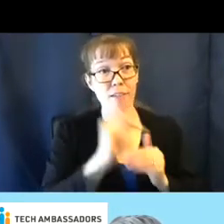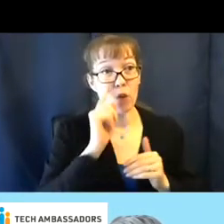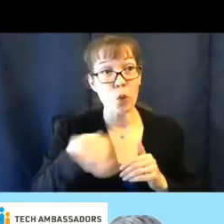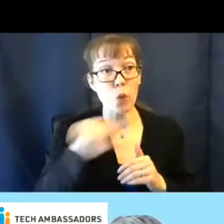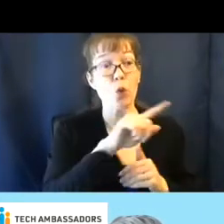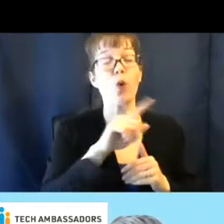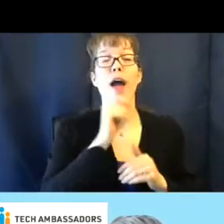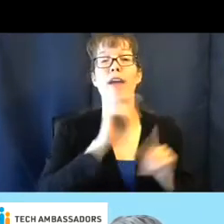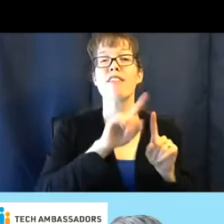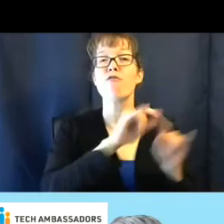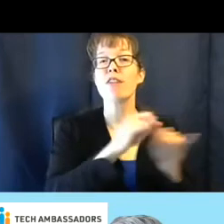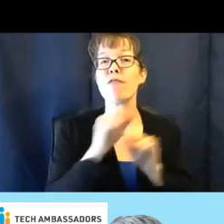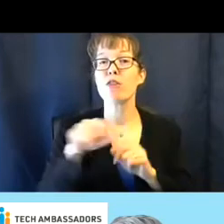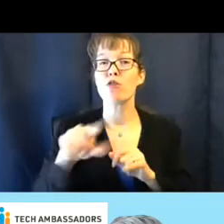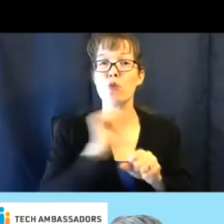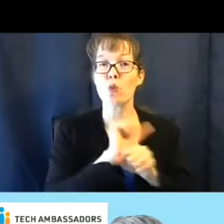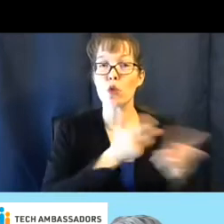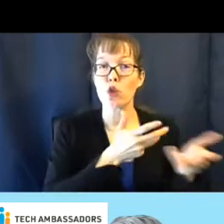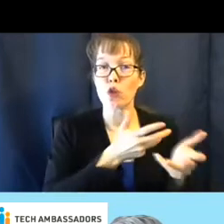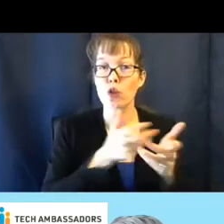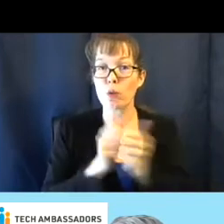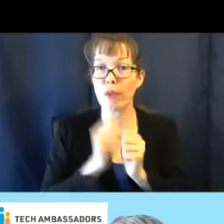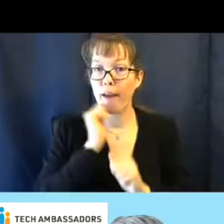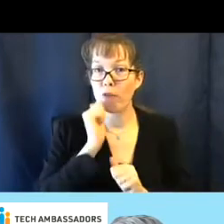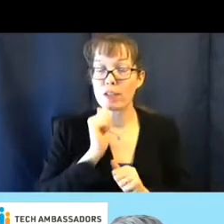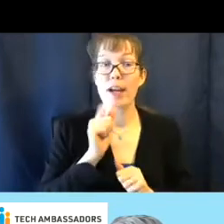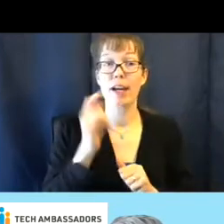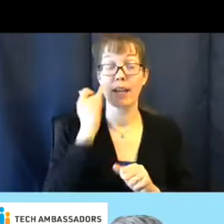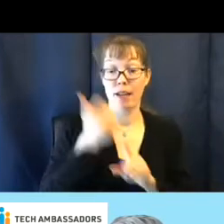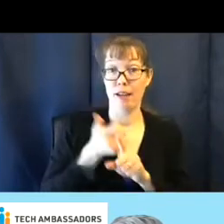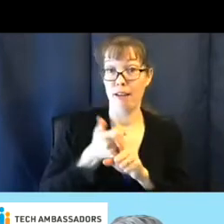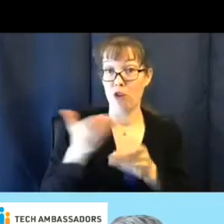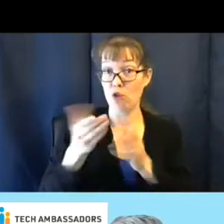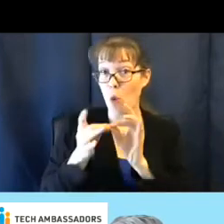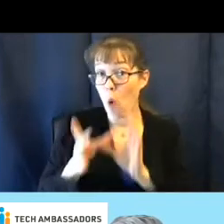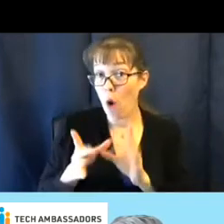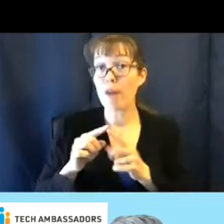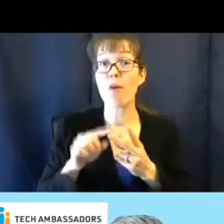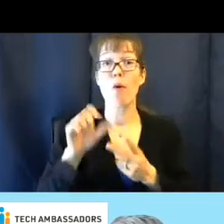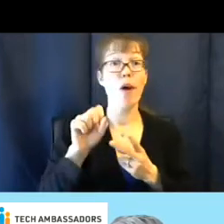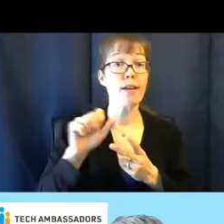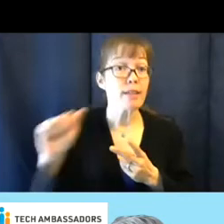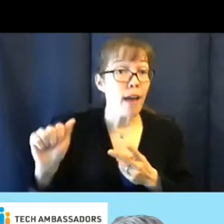every day. If you're a service coordinator or an SSA,